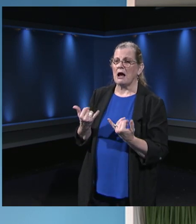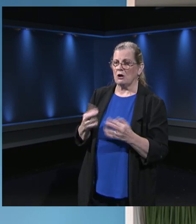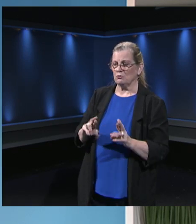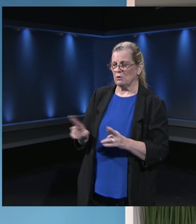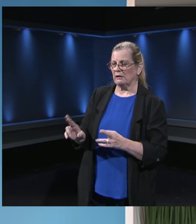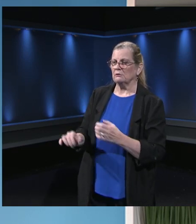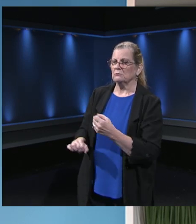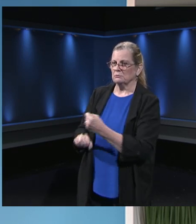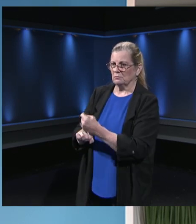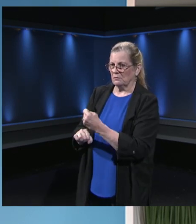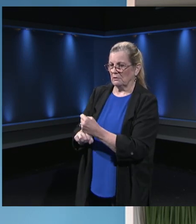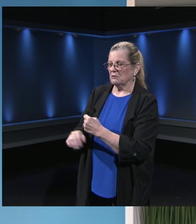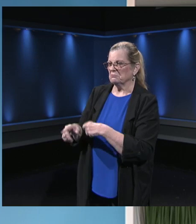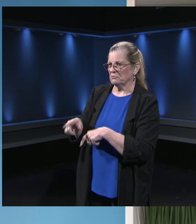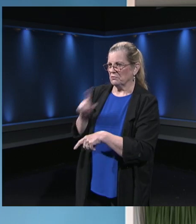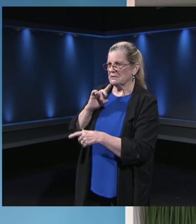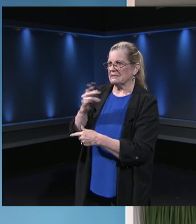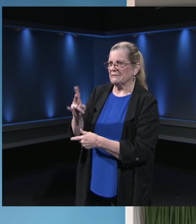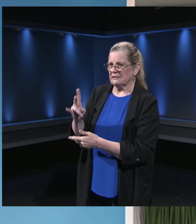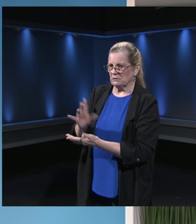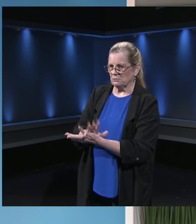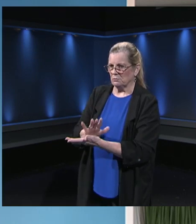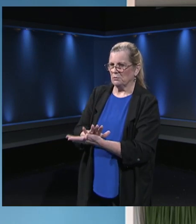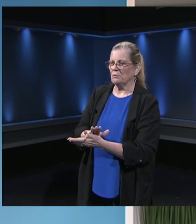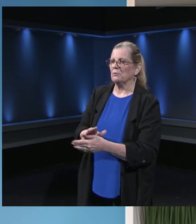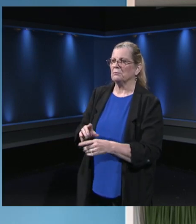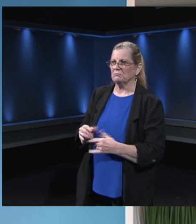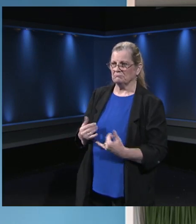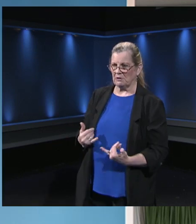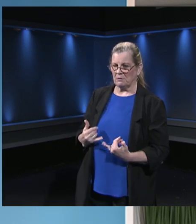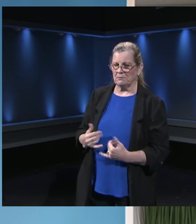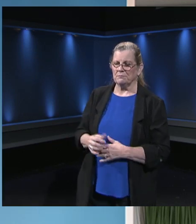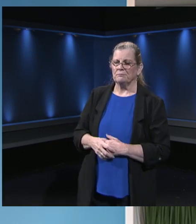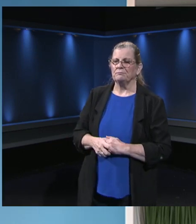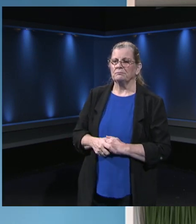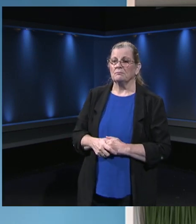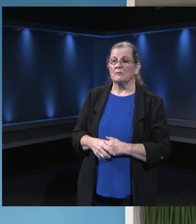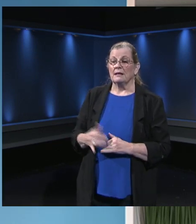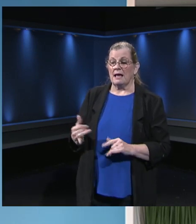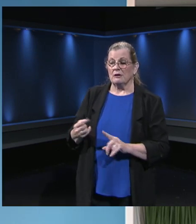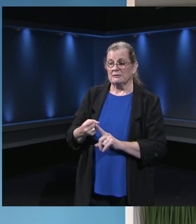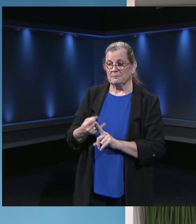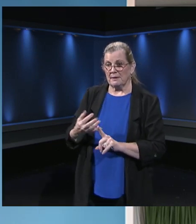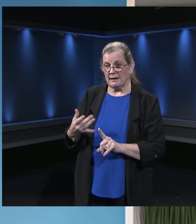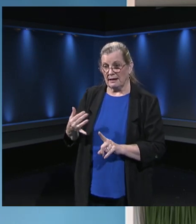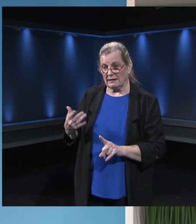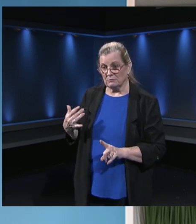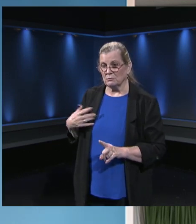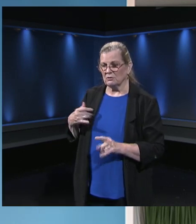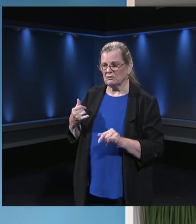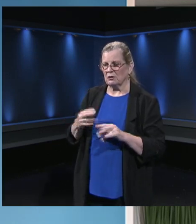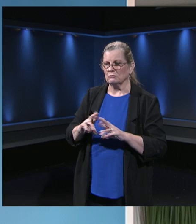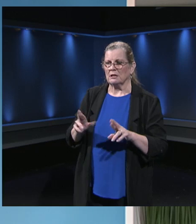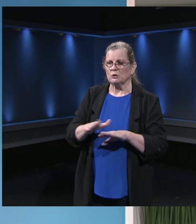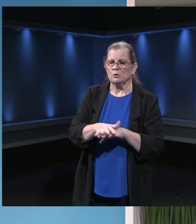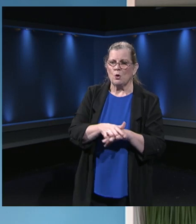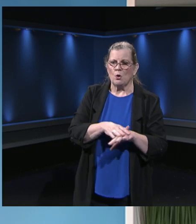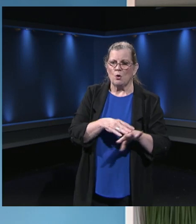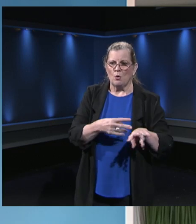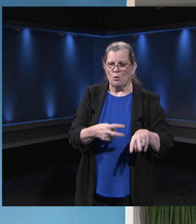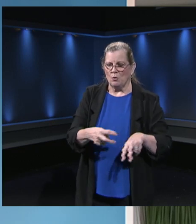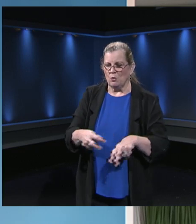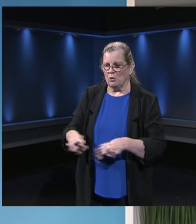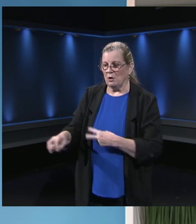schools as they pilot that program. And, of course, that will expand as we move to Schoology in the coming year. So there's good